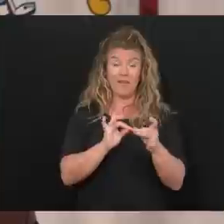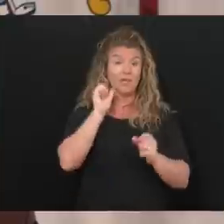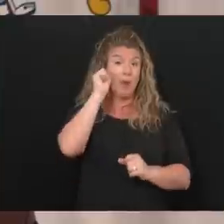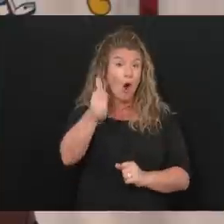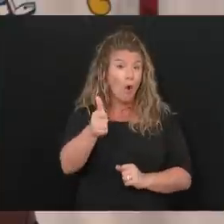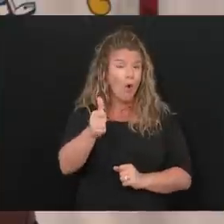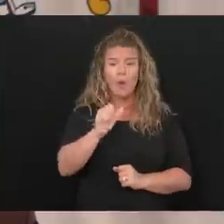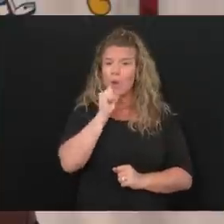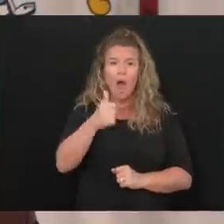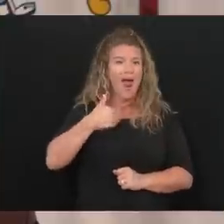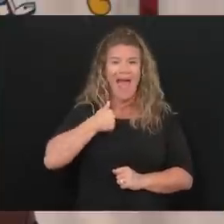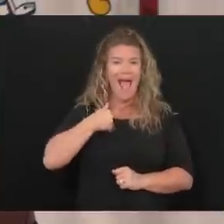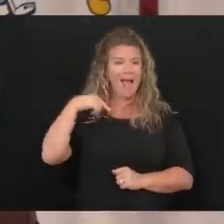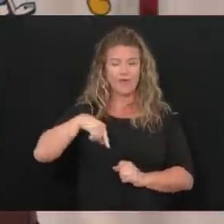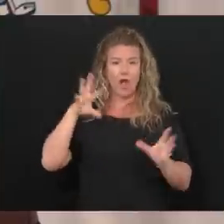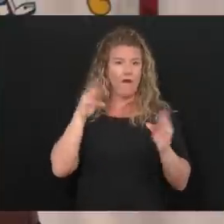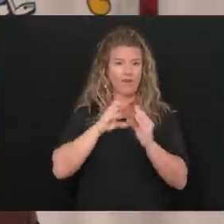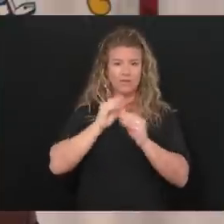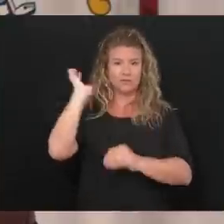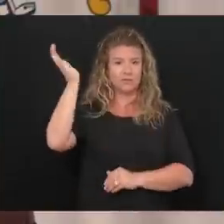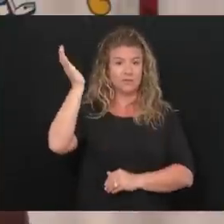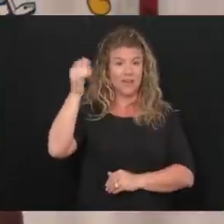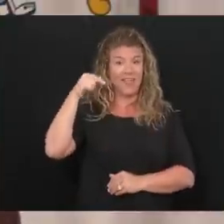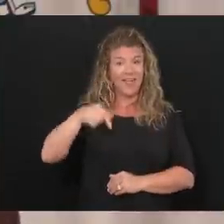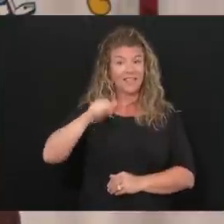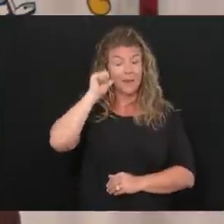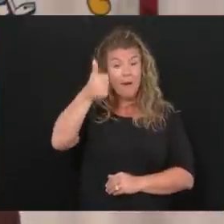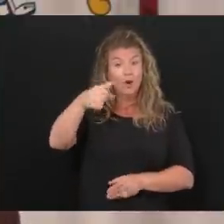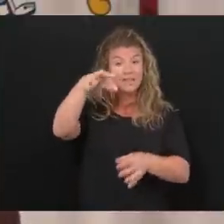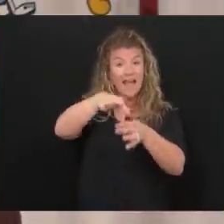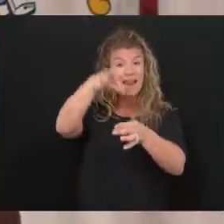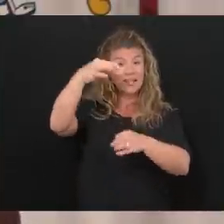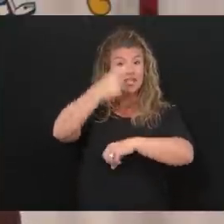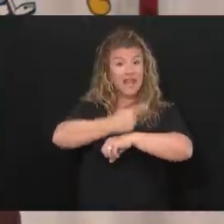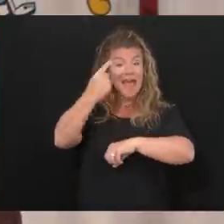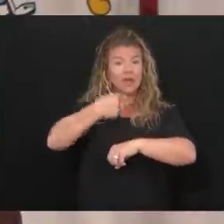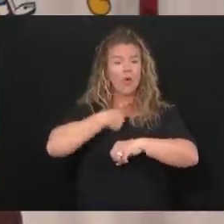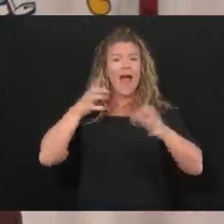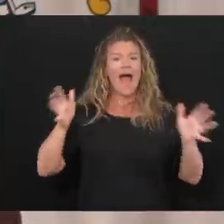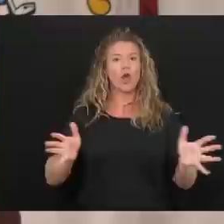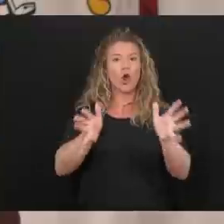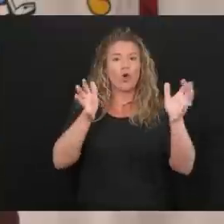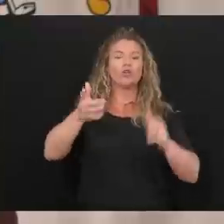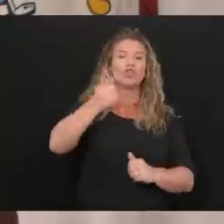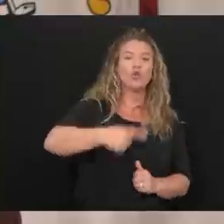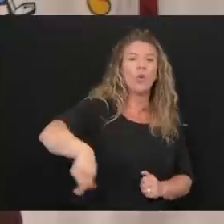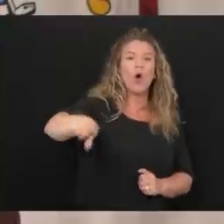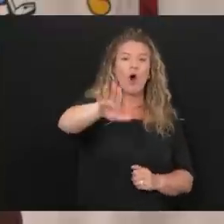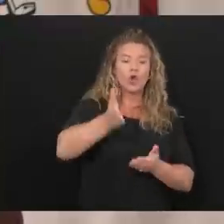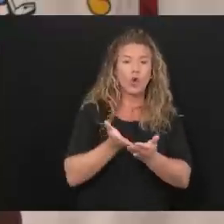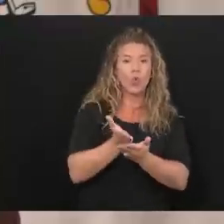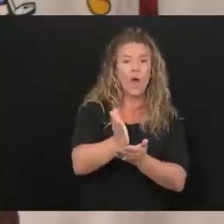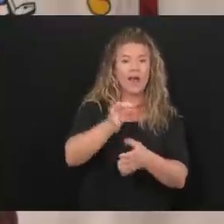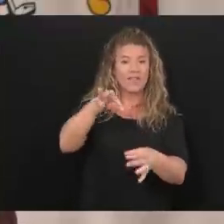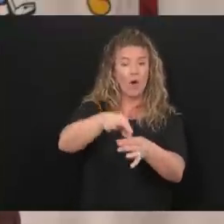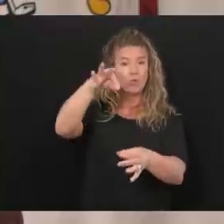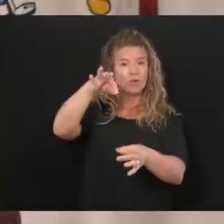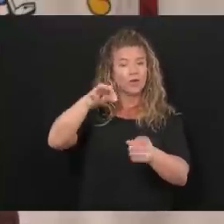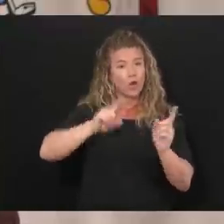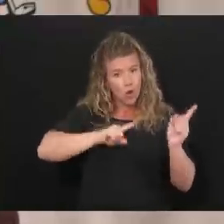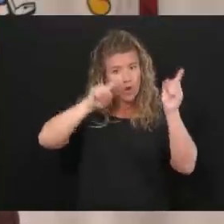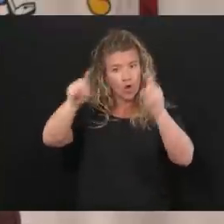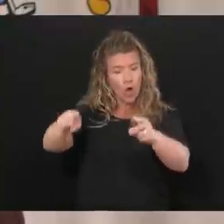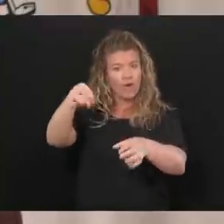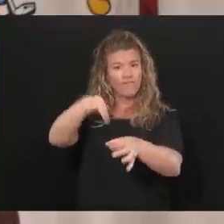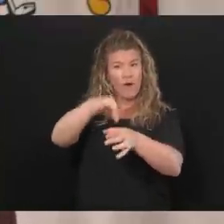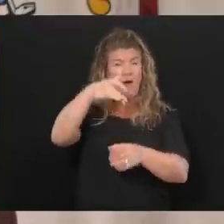have a briefing. It's election day. I encourage everyone, it's our right to vote and absolutely get out. I